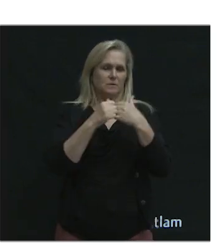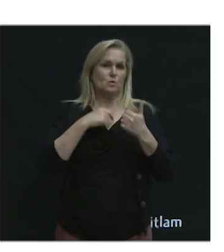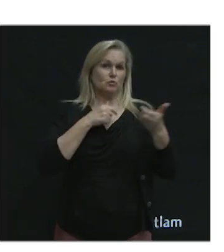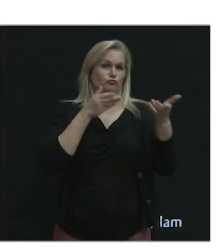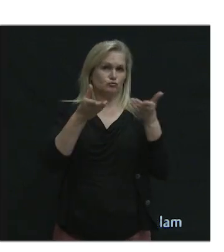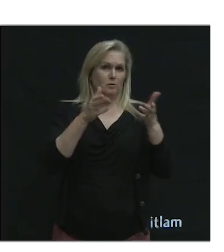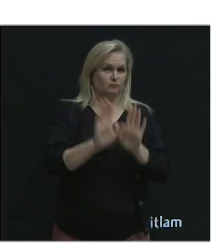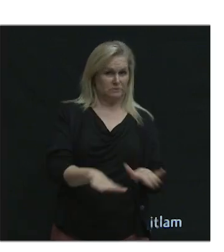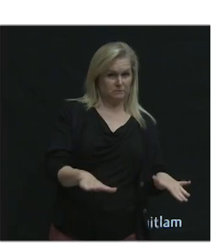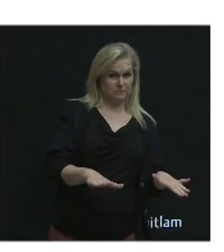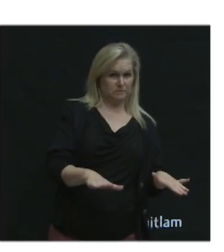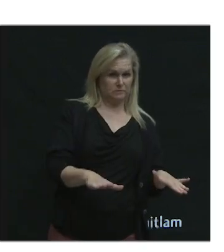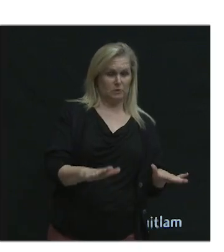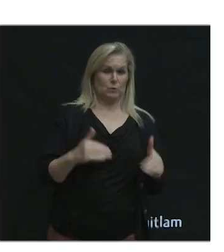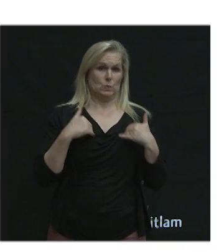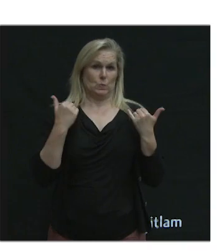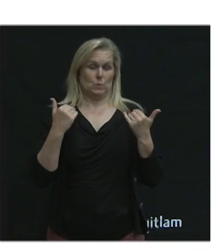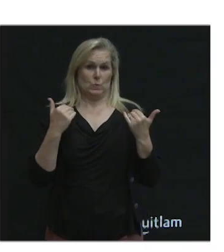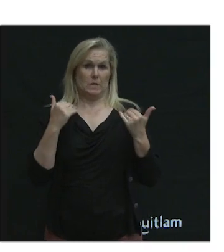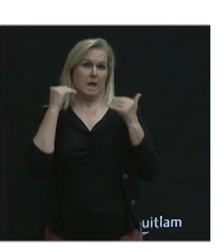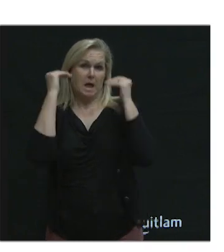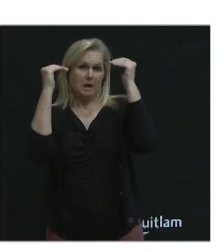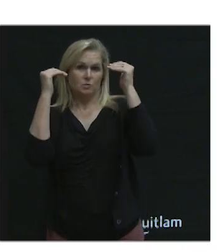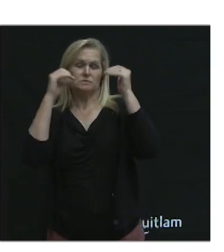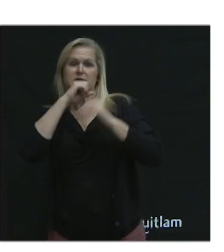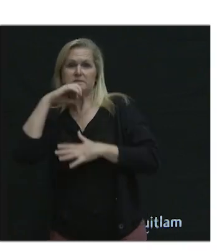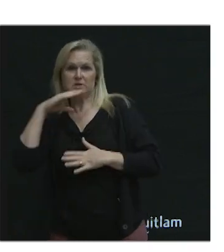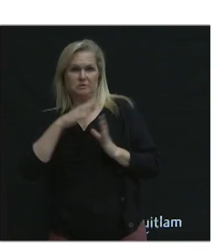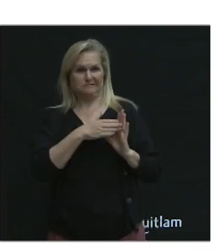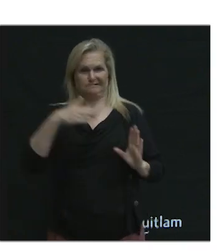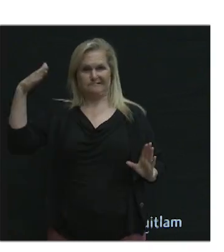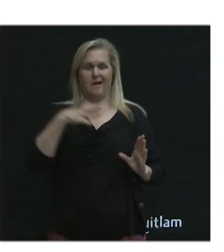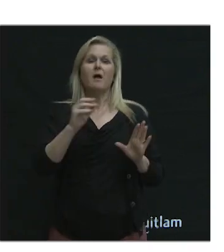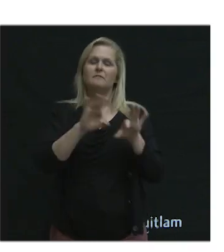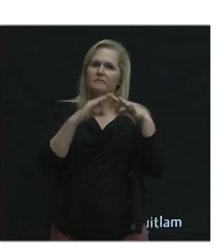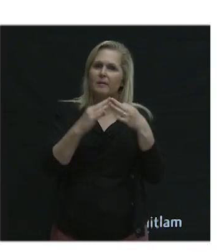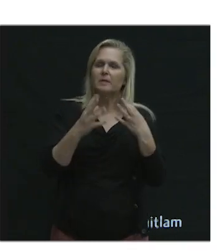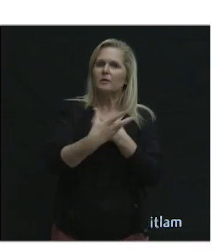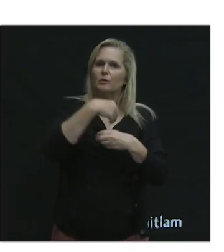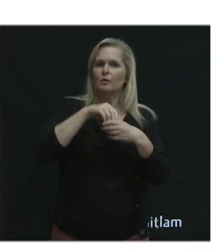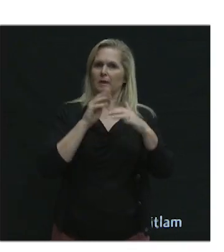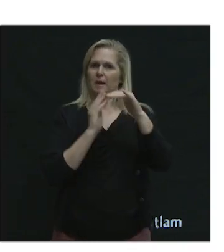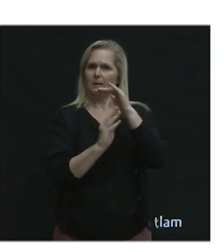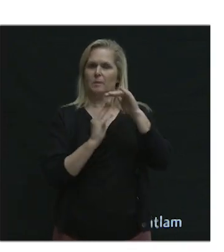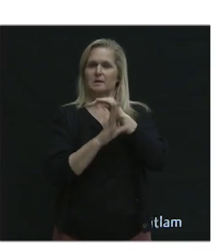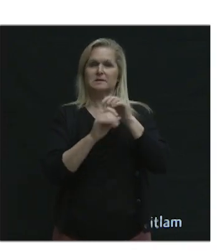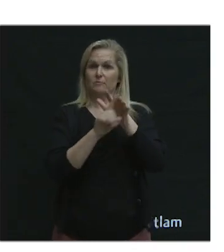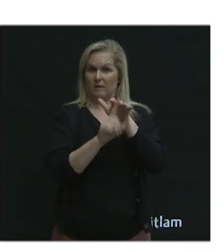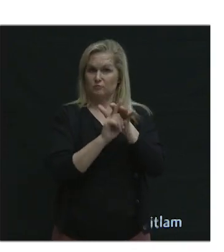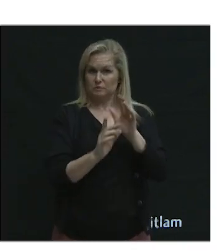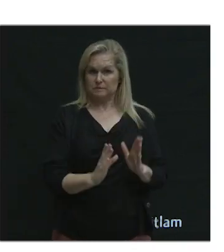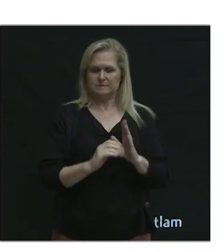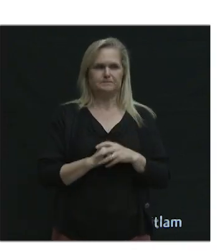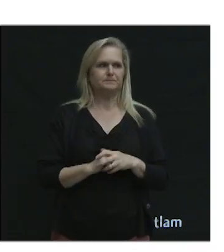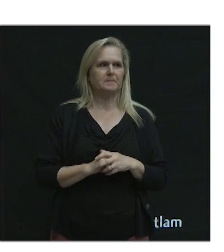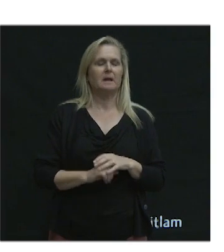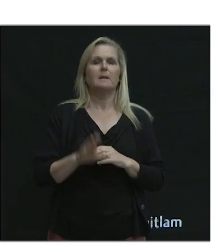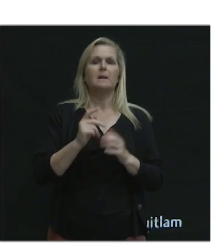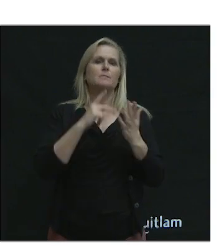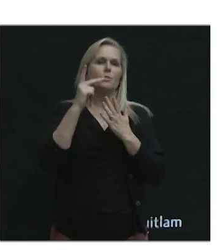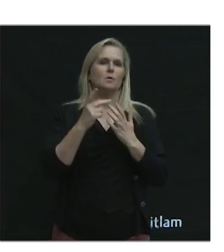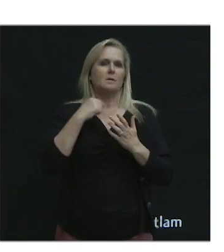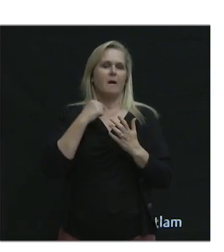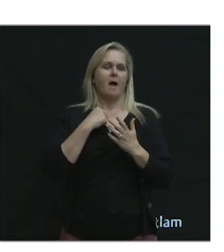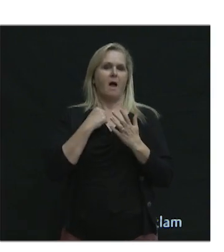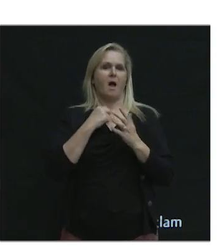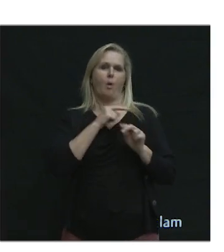serve children, youth, adults, seniors, and families, including immigrants and refugees. The programs that